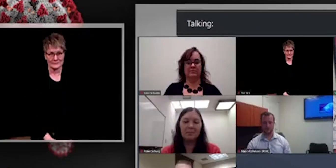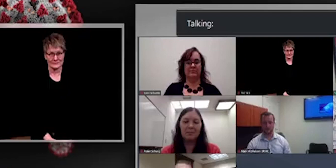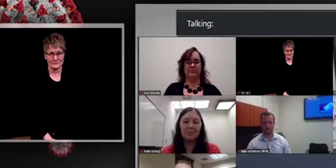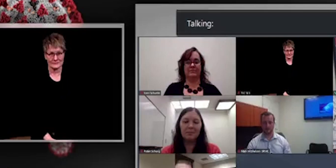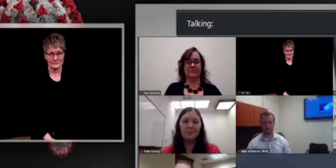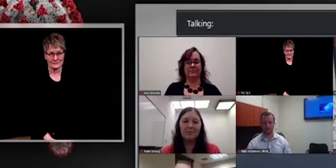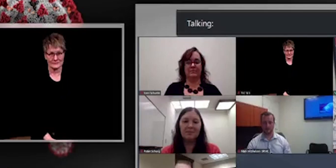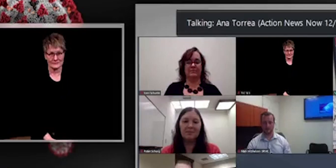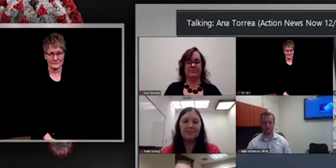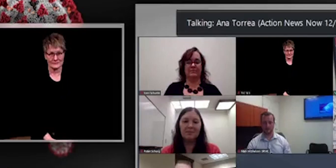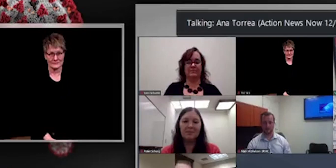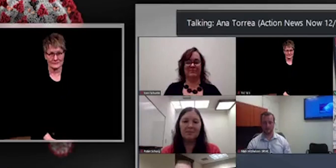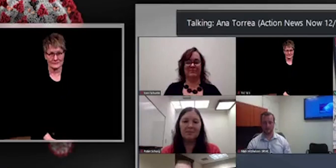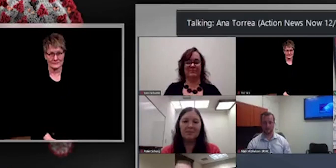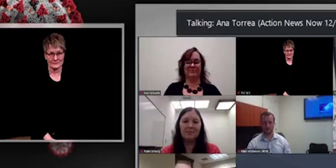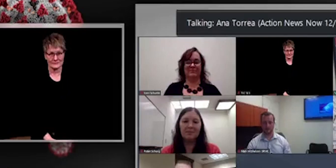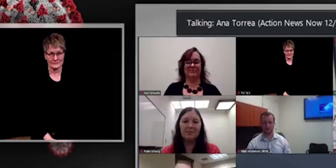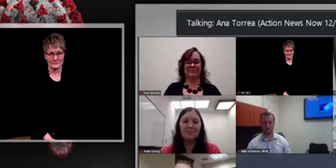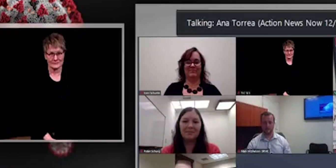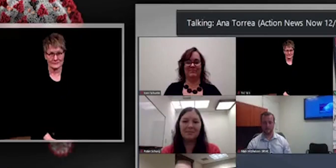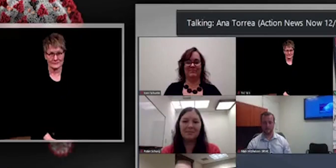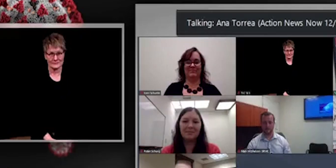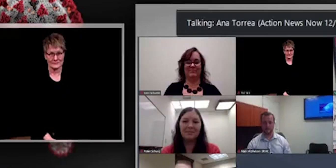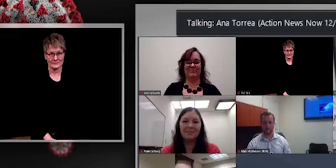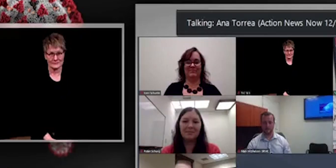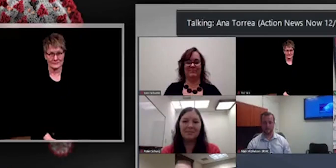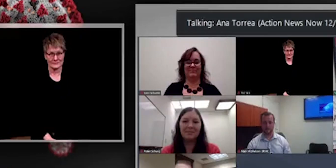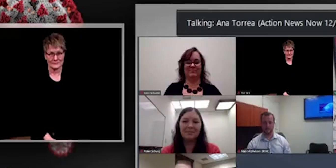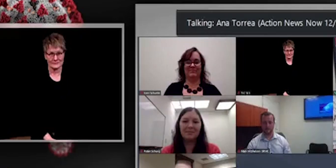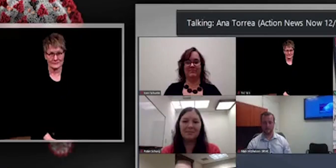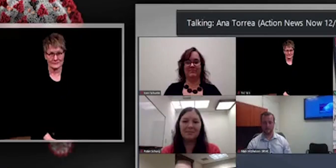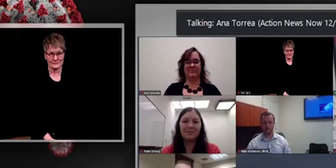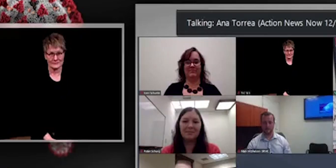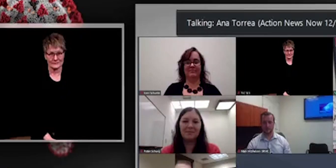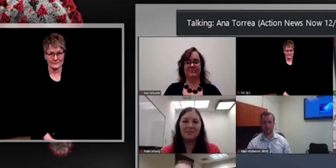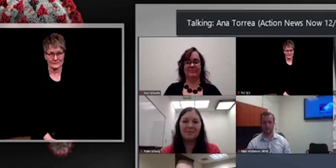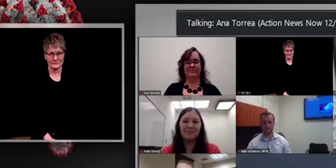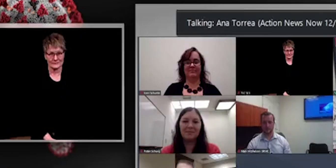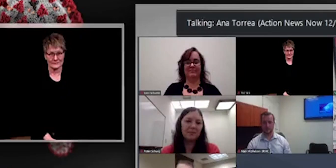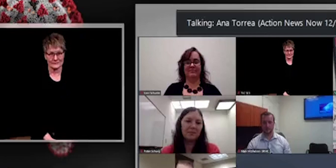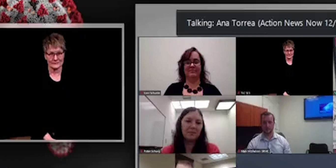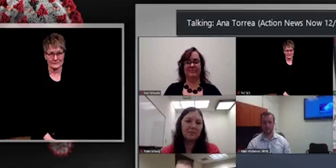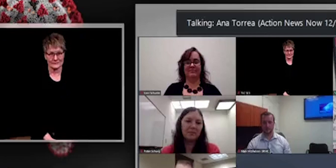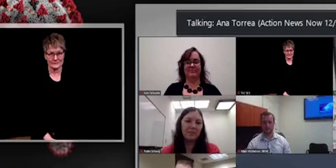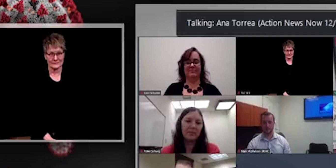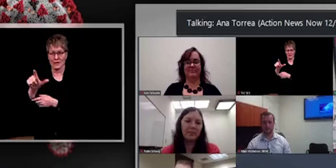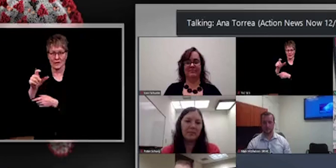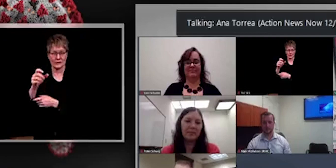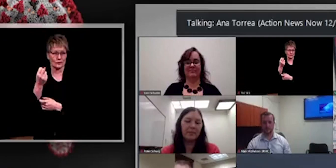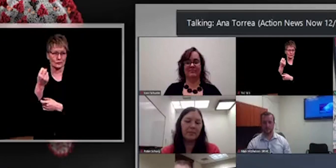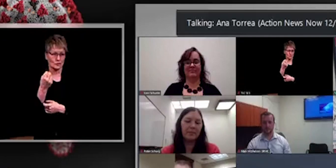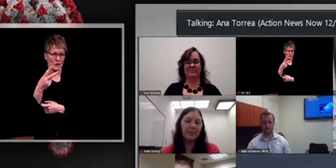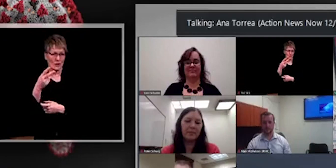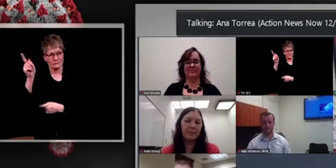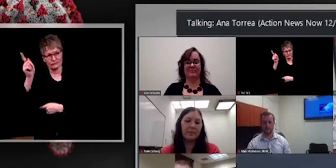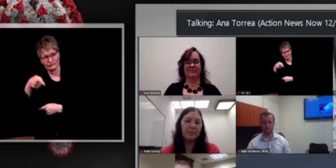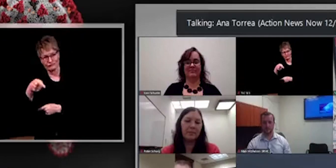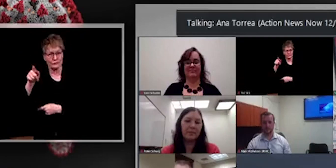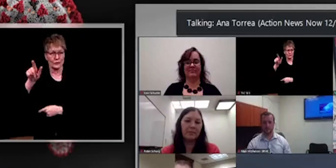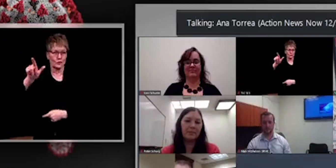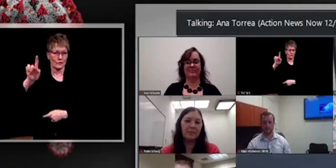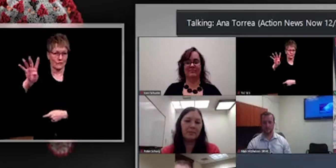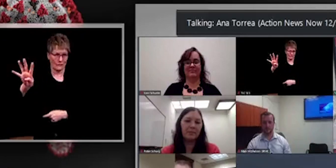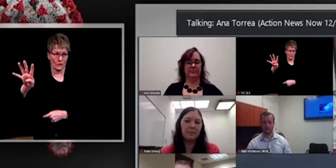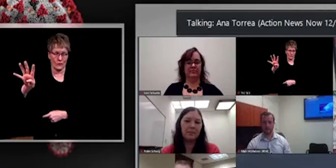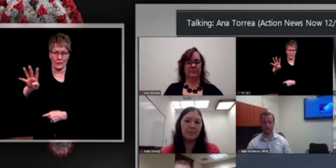Good morning, everybody. This is Anna here from channel 1224. just wanted to touch base. Sorry. think I, somewhere